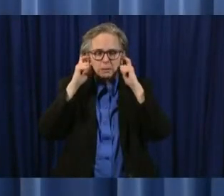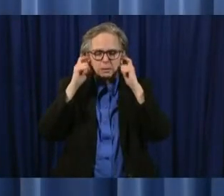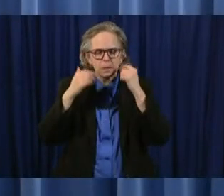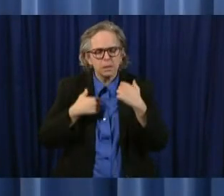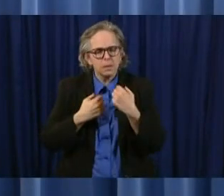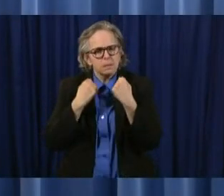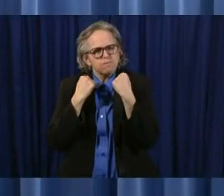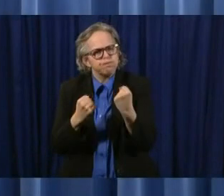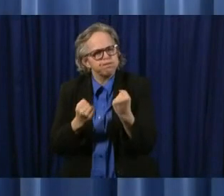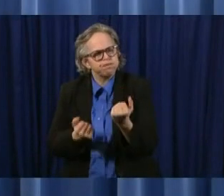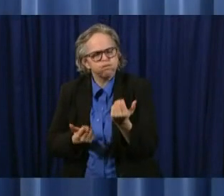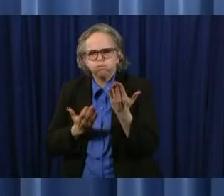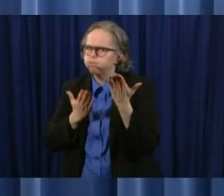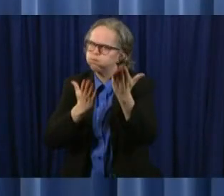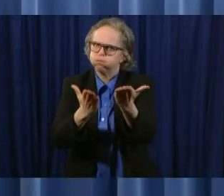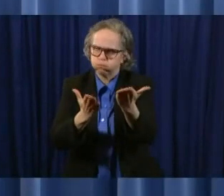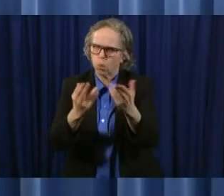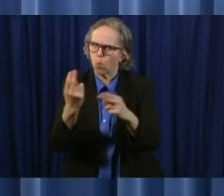individuals do this